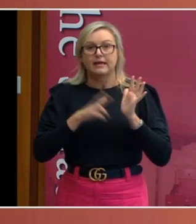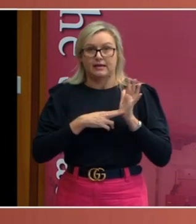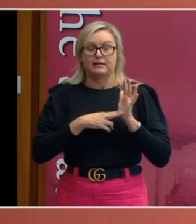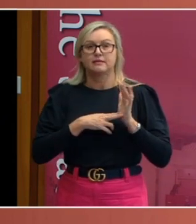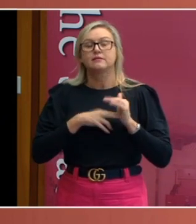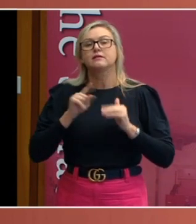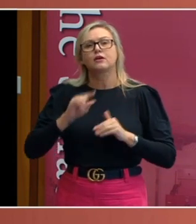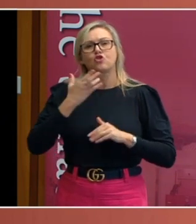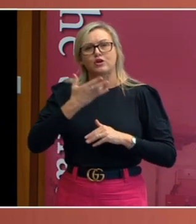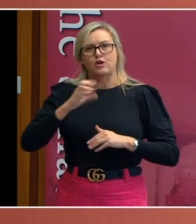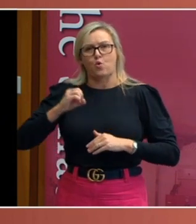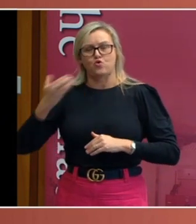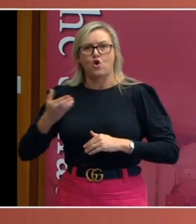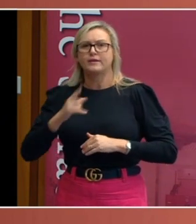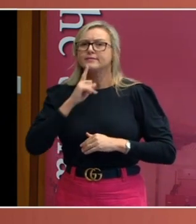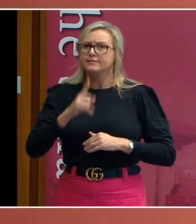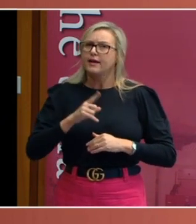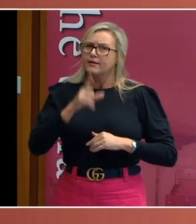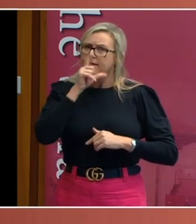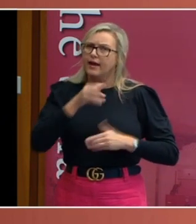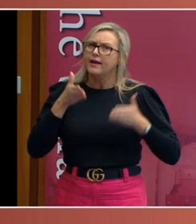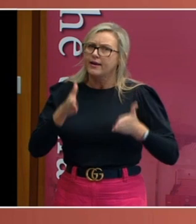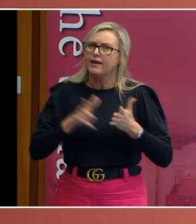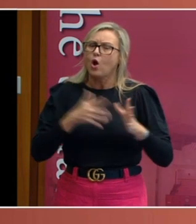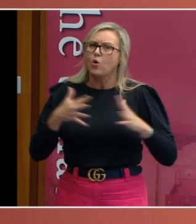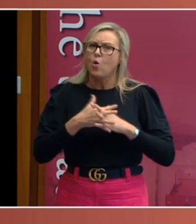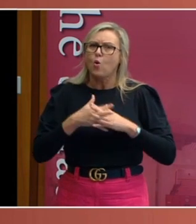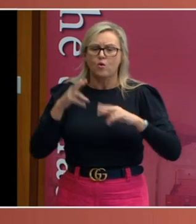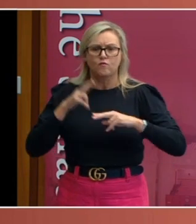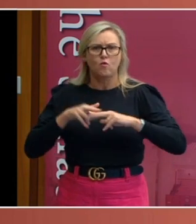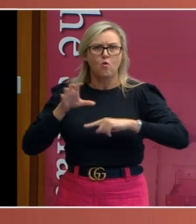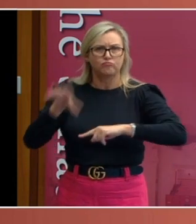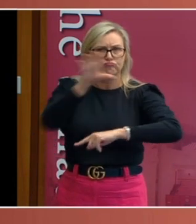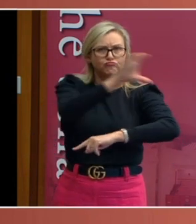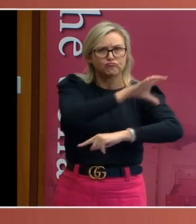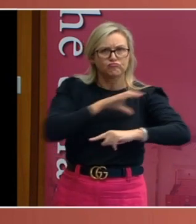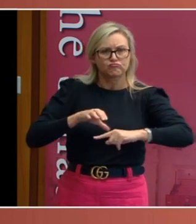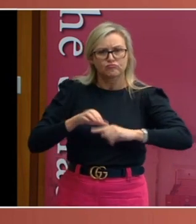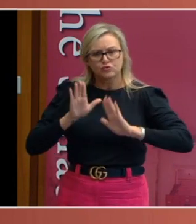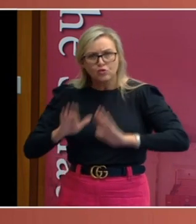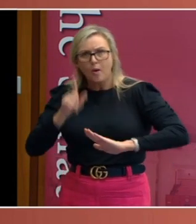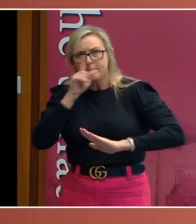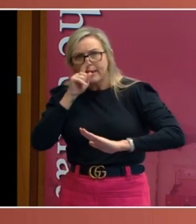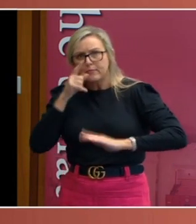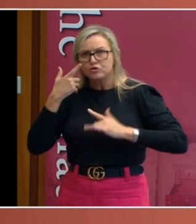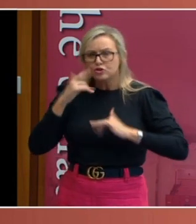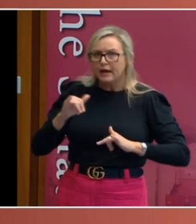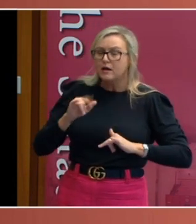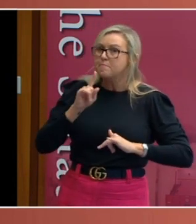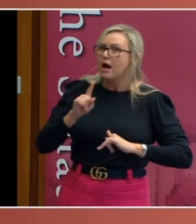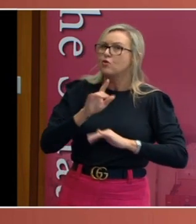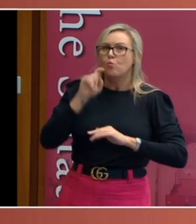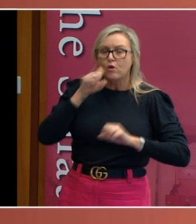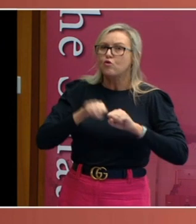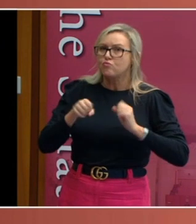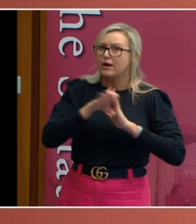advised that a state inspection law would be unconstitutional if it imposed an unnecessary